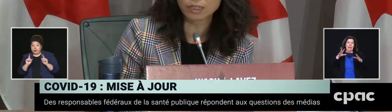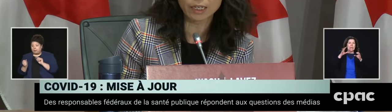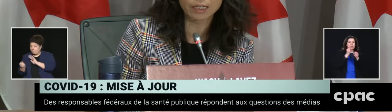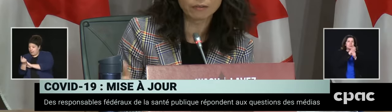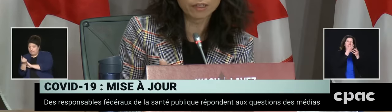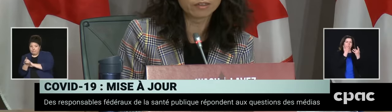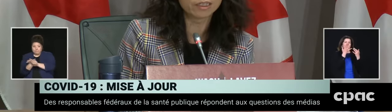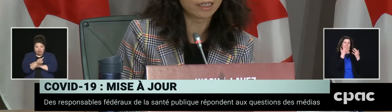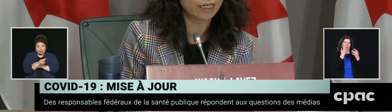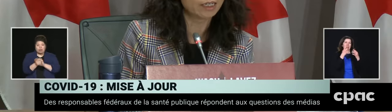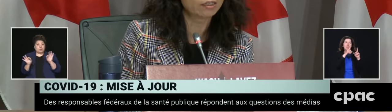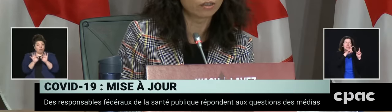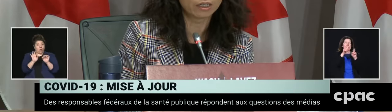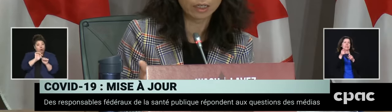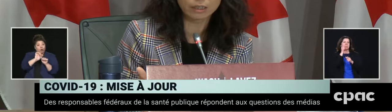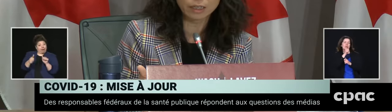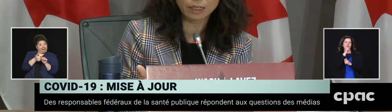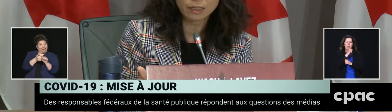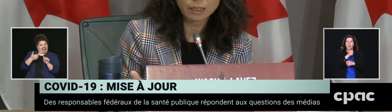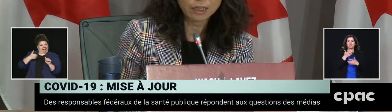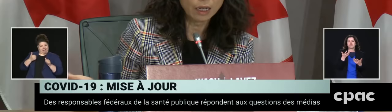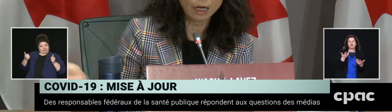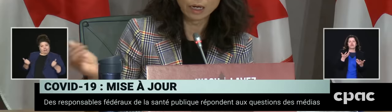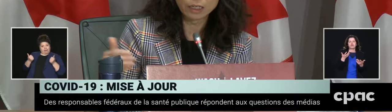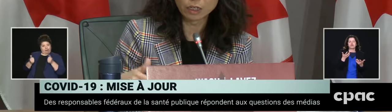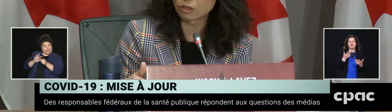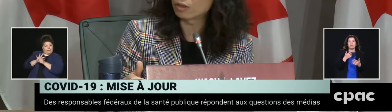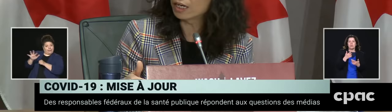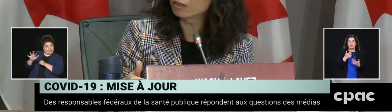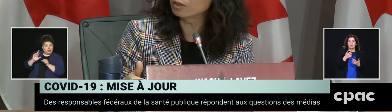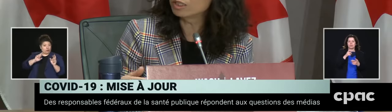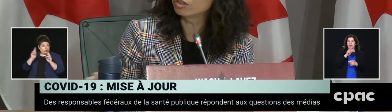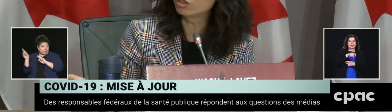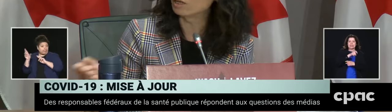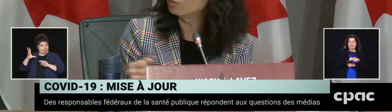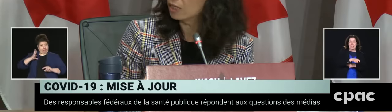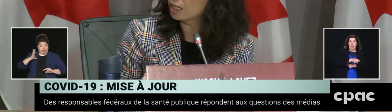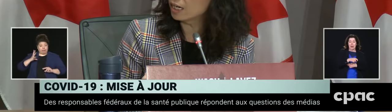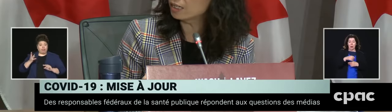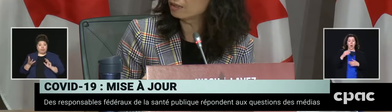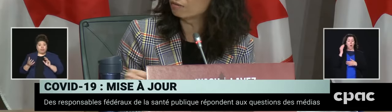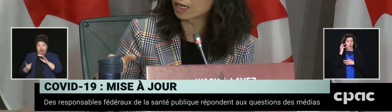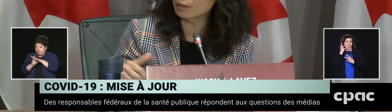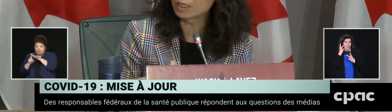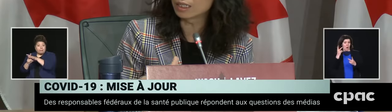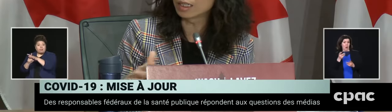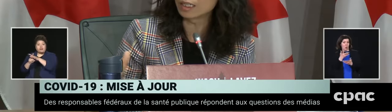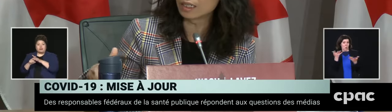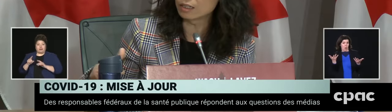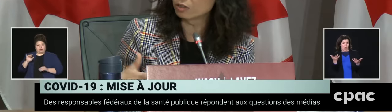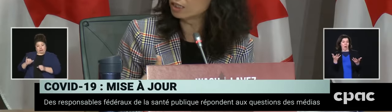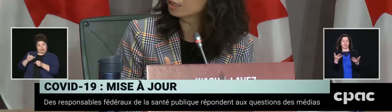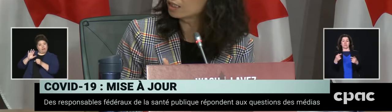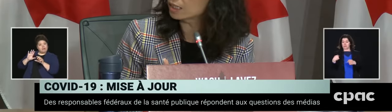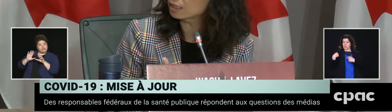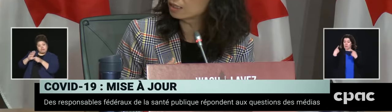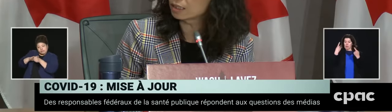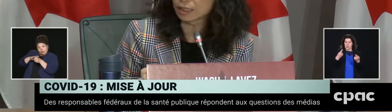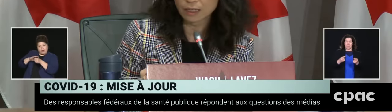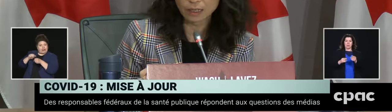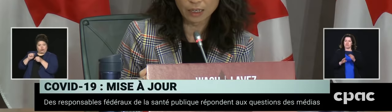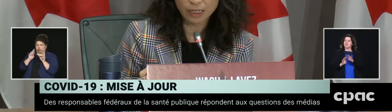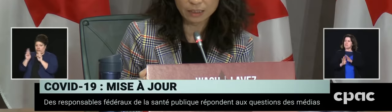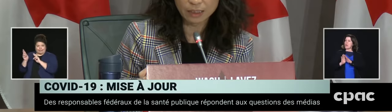surge, so that if there is a case or cluster, the local area will able to jump on that and rapidly increase their